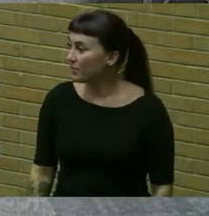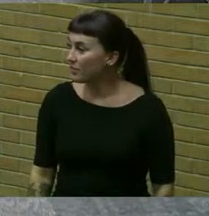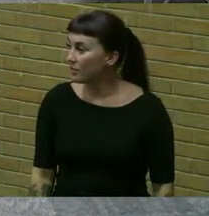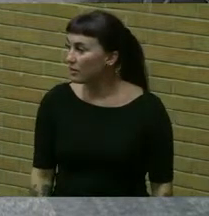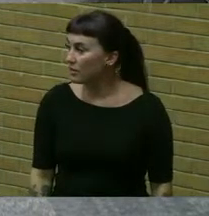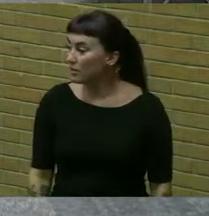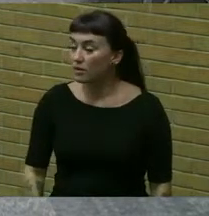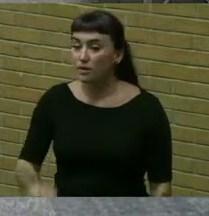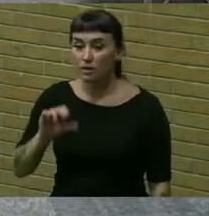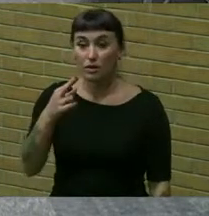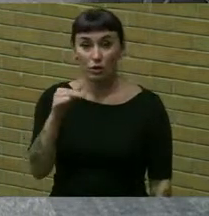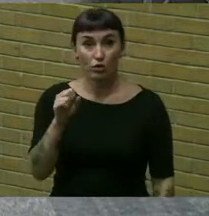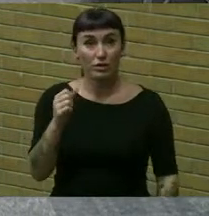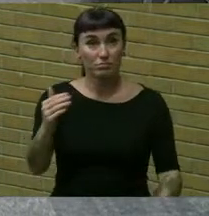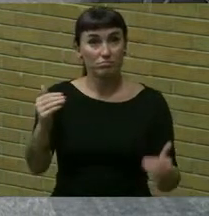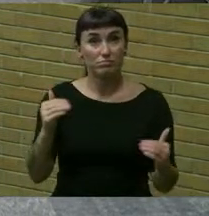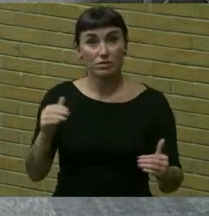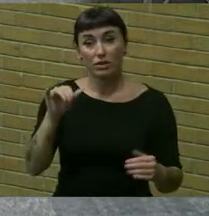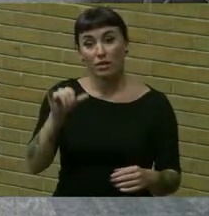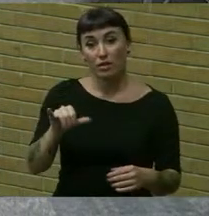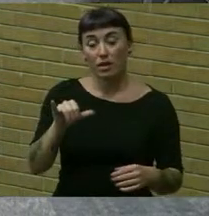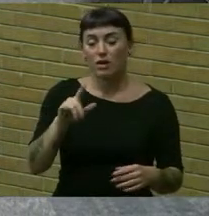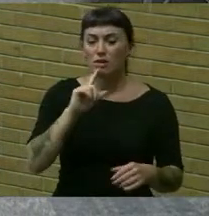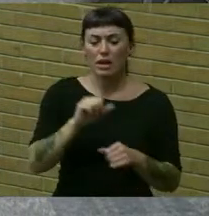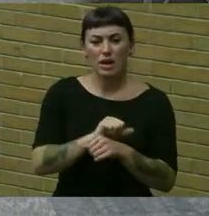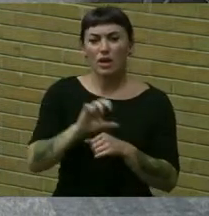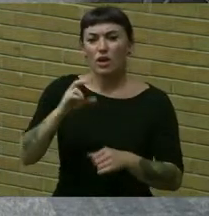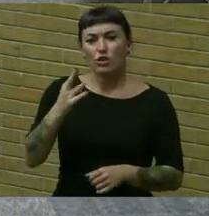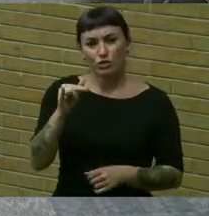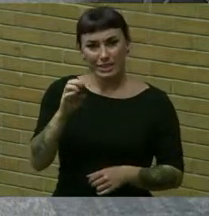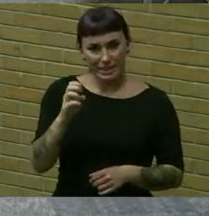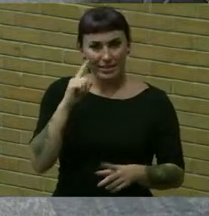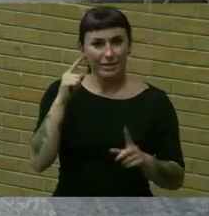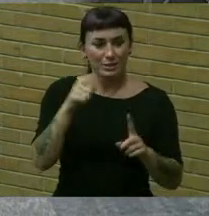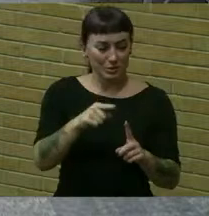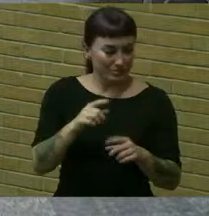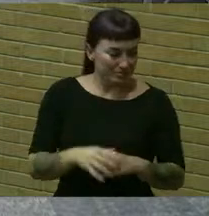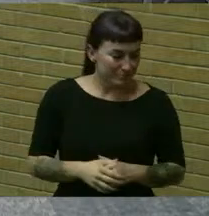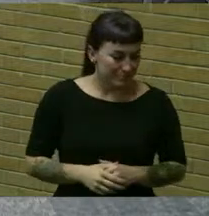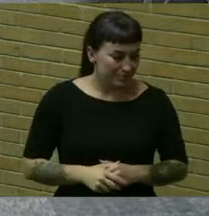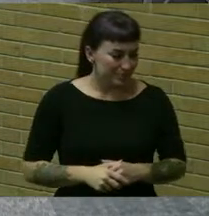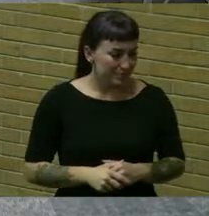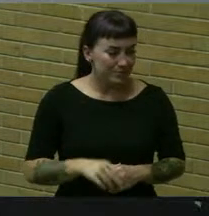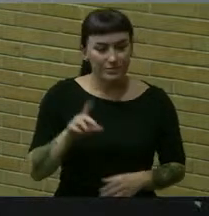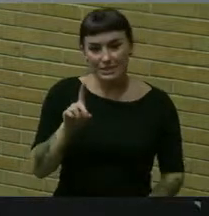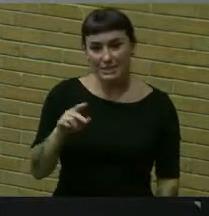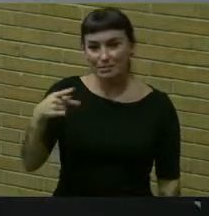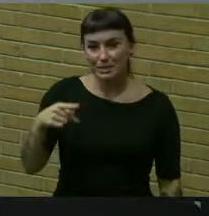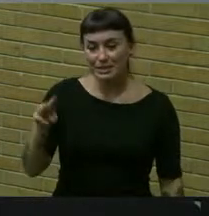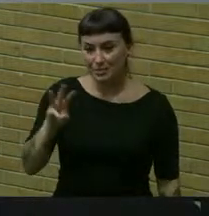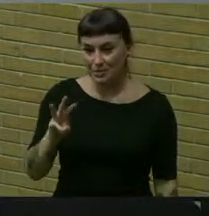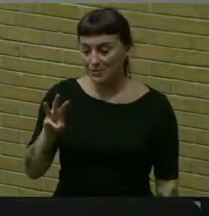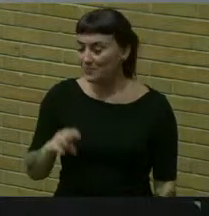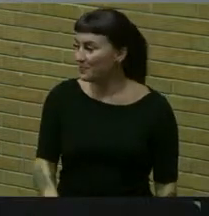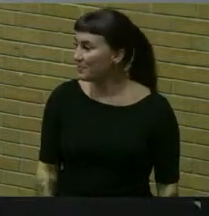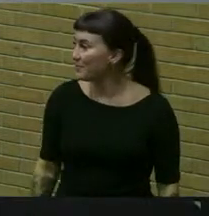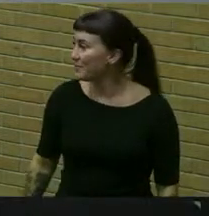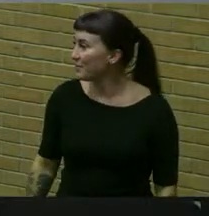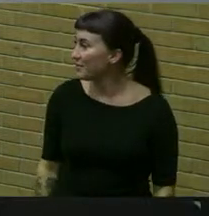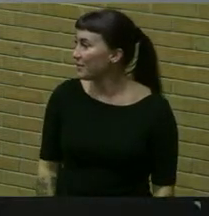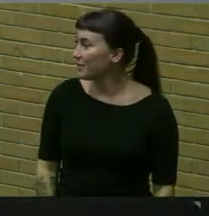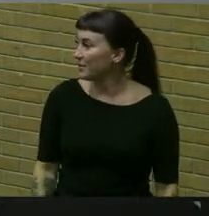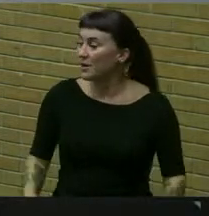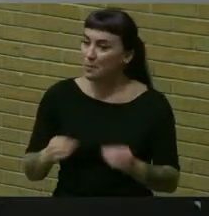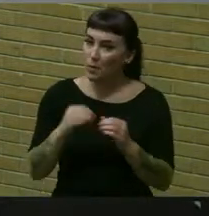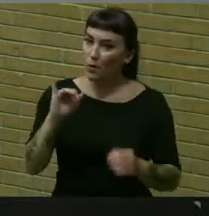chris why don't you do uh that uh actually christine why don't you do this one since this is a dpw certainly more junk but yes